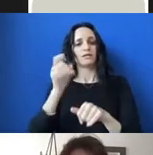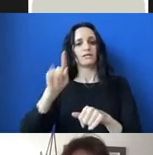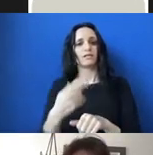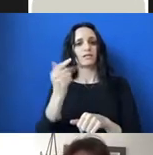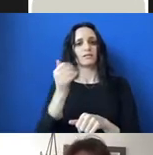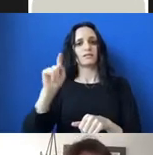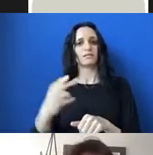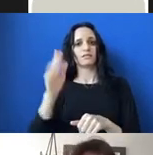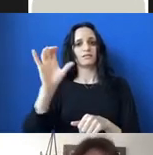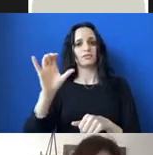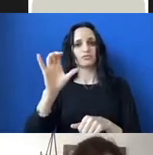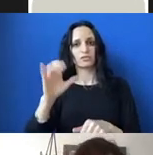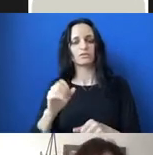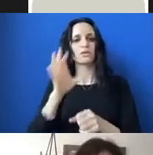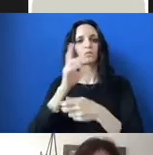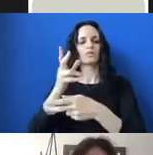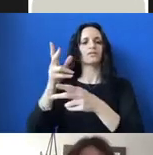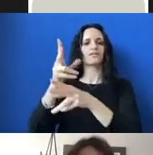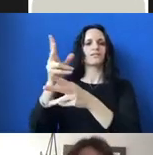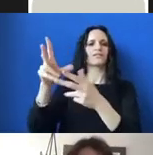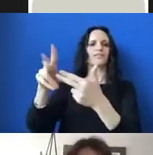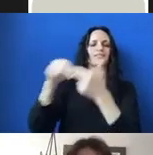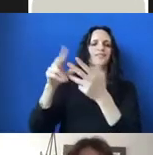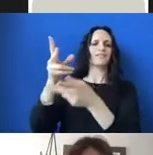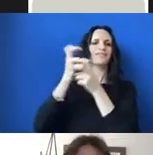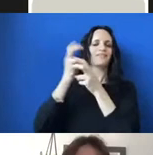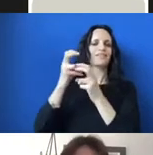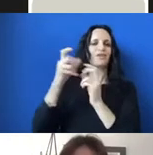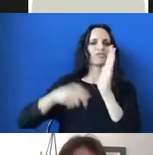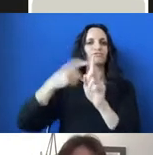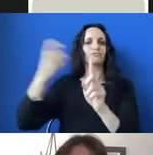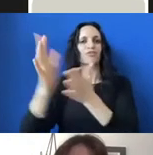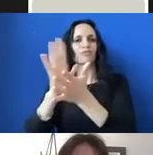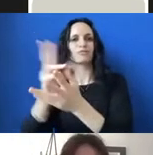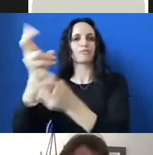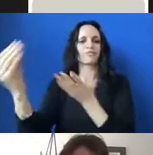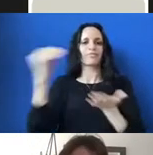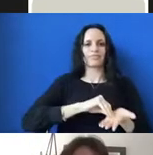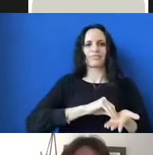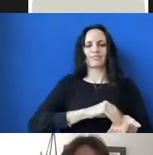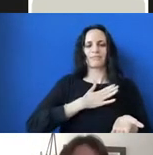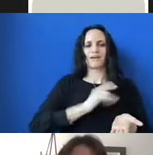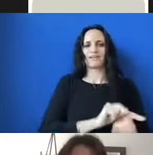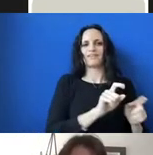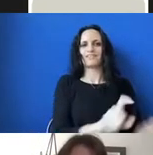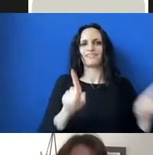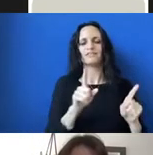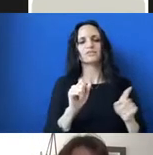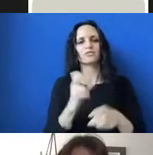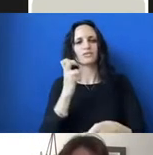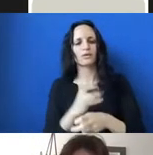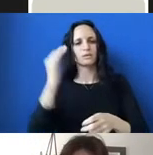articles from other people's papers and putting them in yours. So that broadens the scope even more because there's really no way to know how far